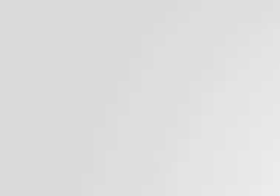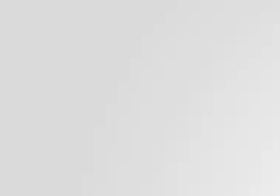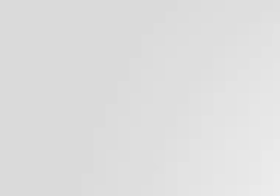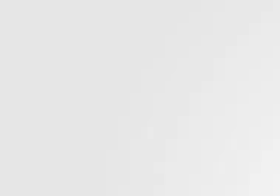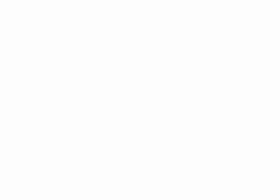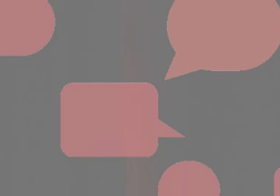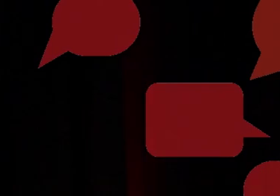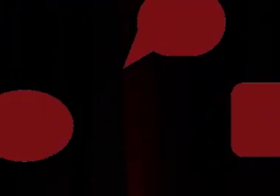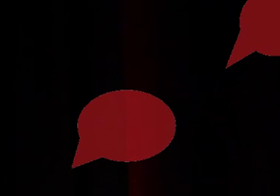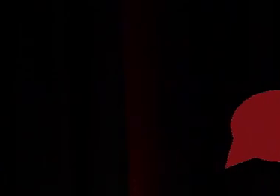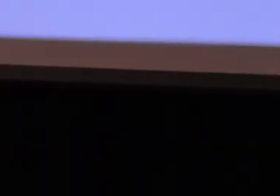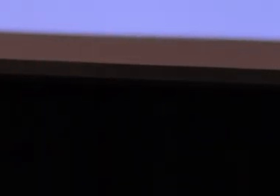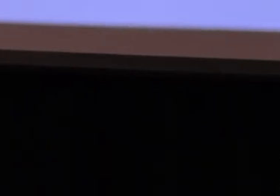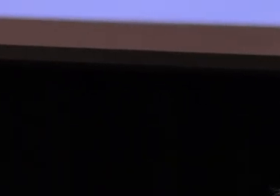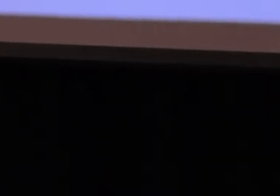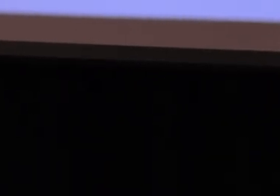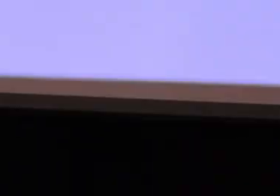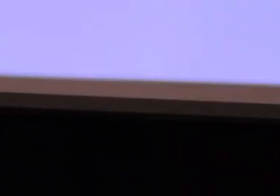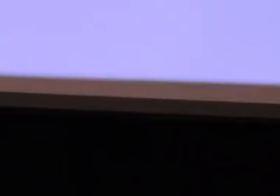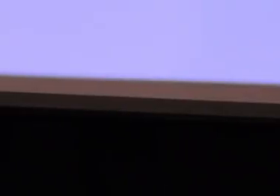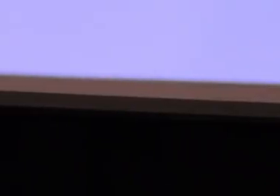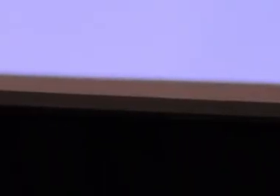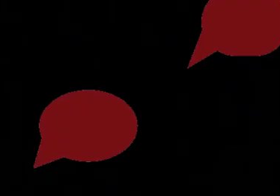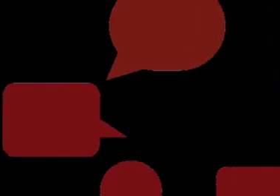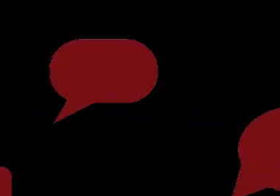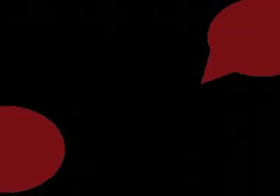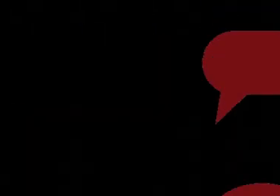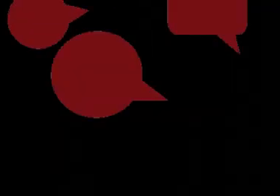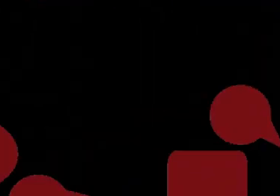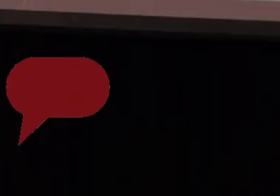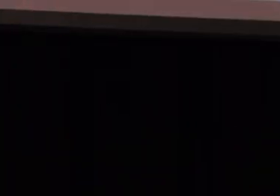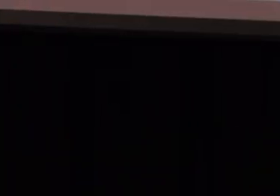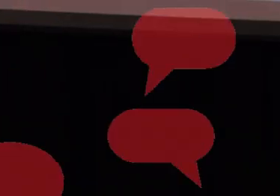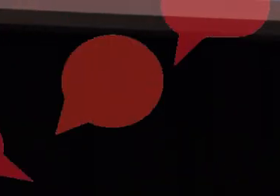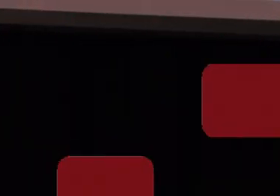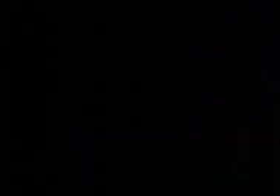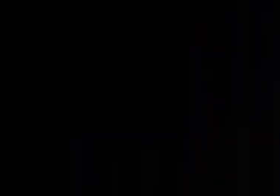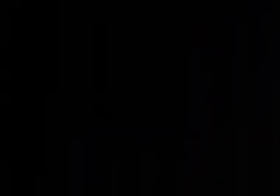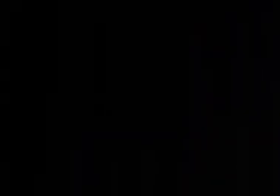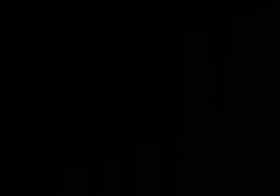your fun love you you you you you